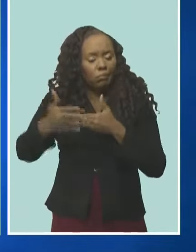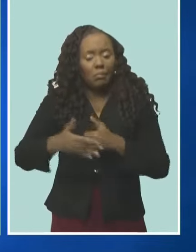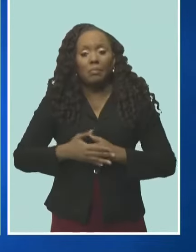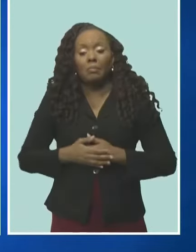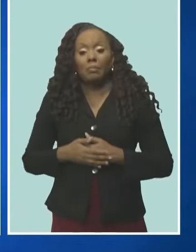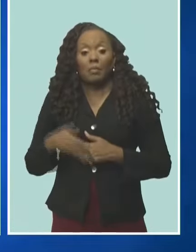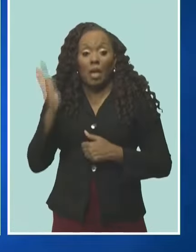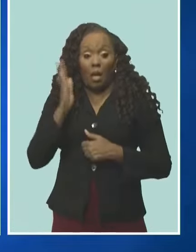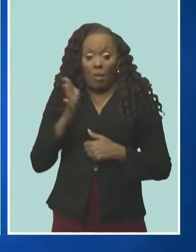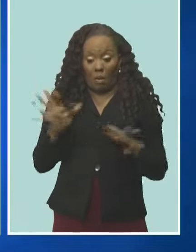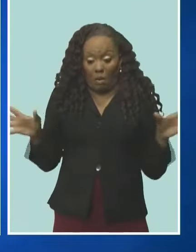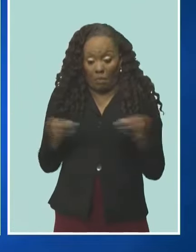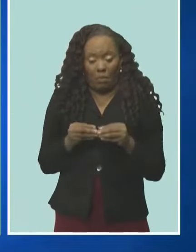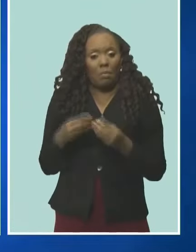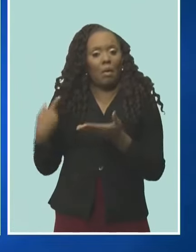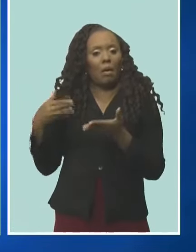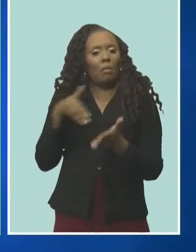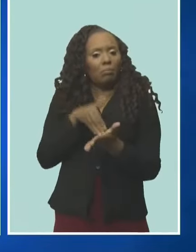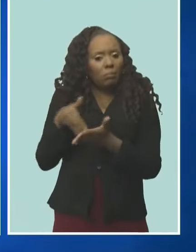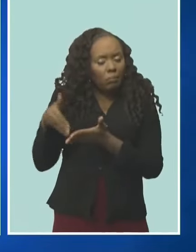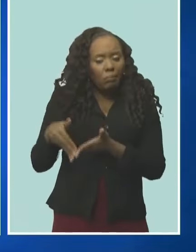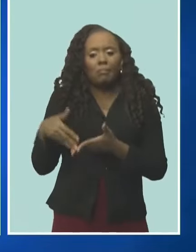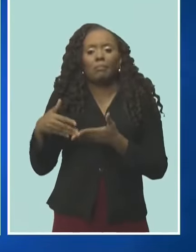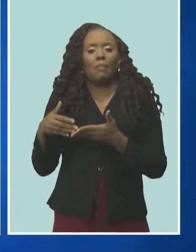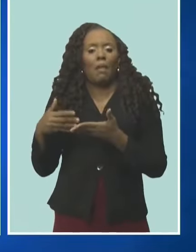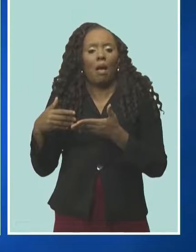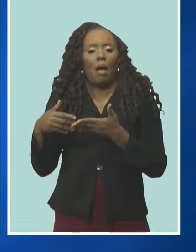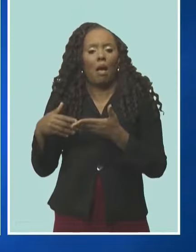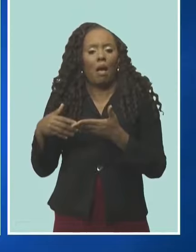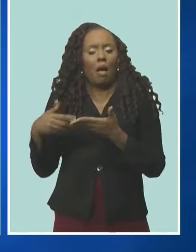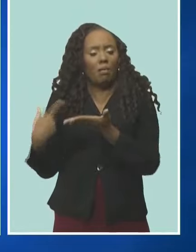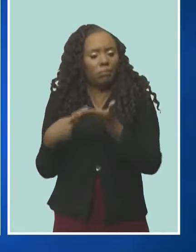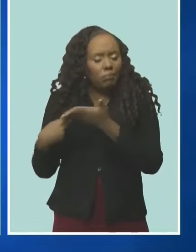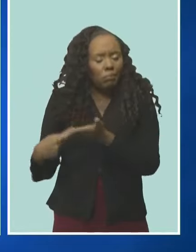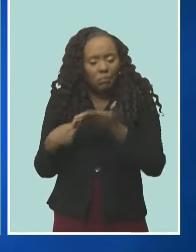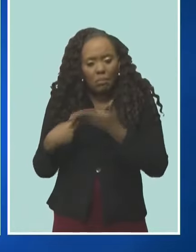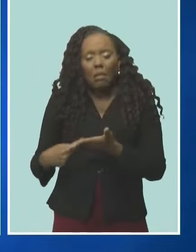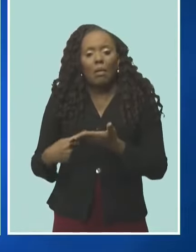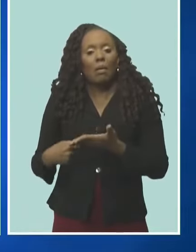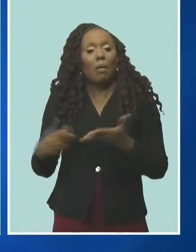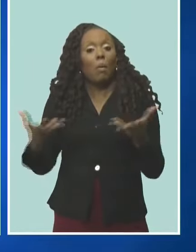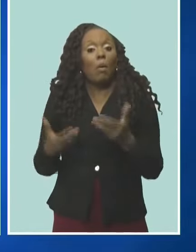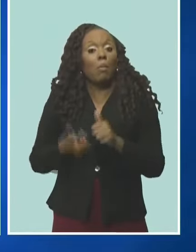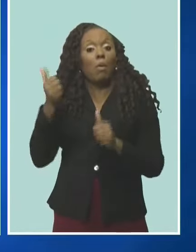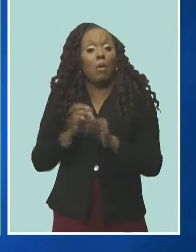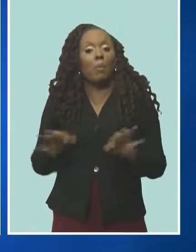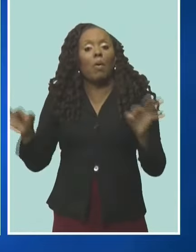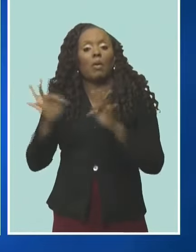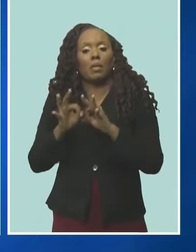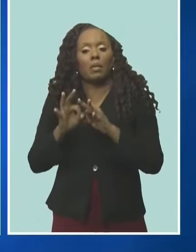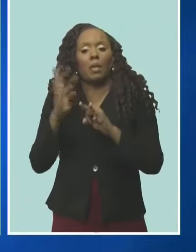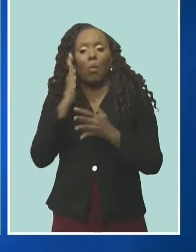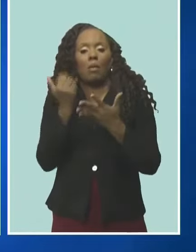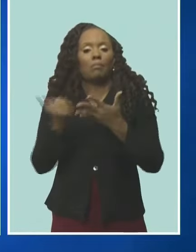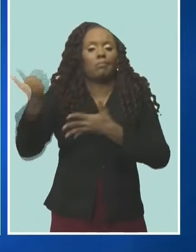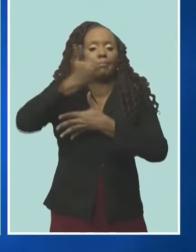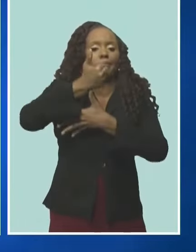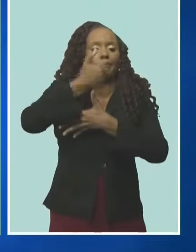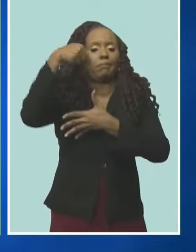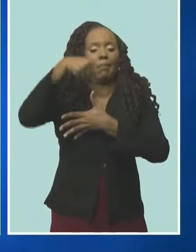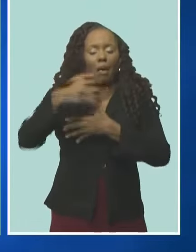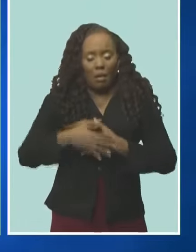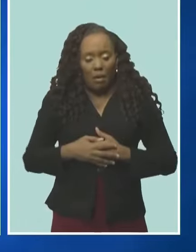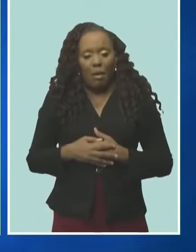regularly, to continue these discussions, and to put the most pressing matters first so that we